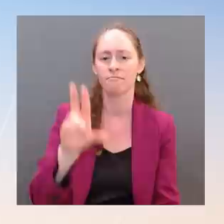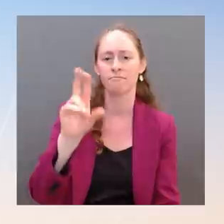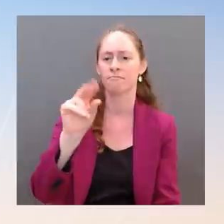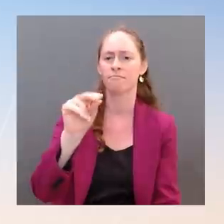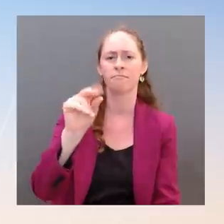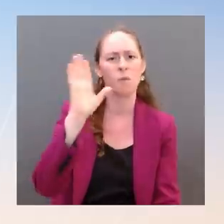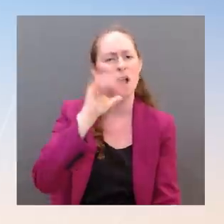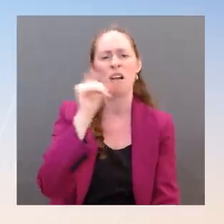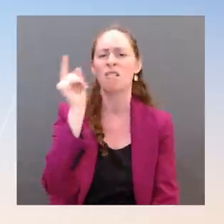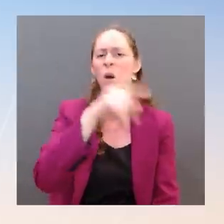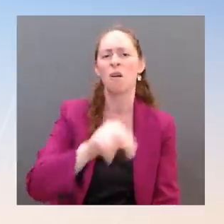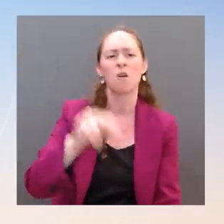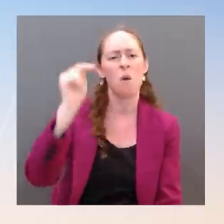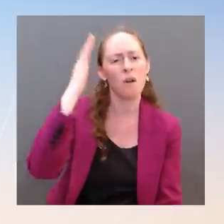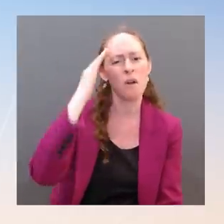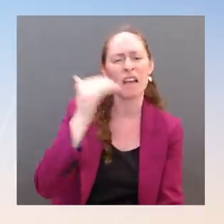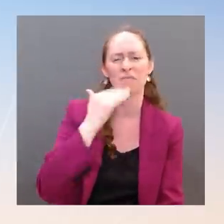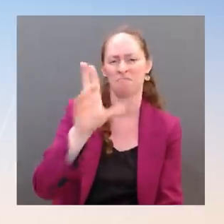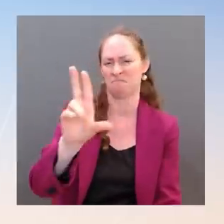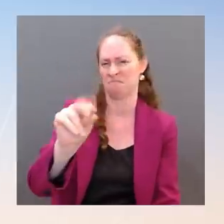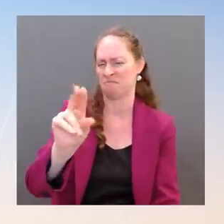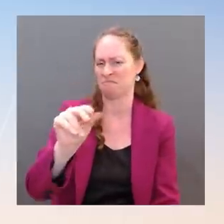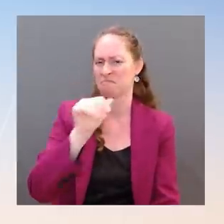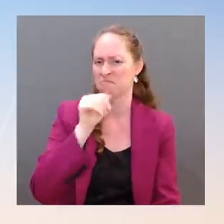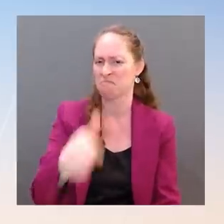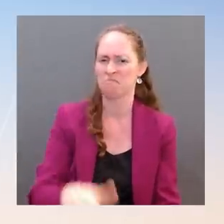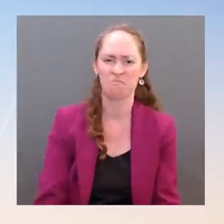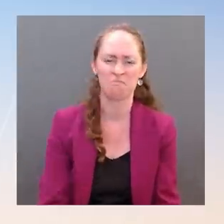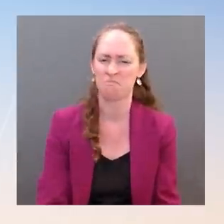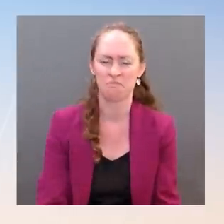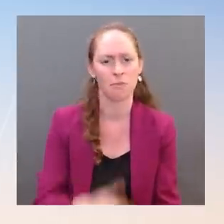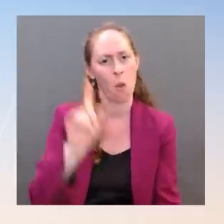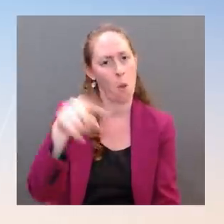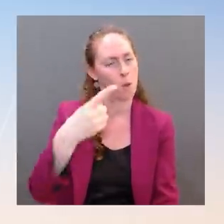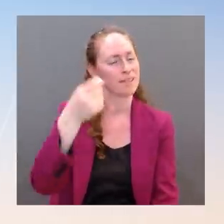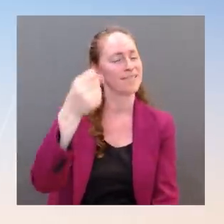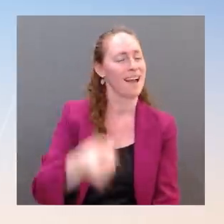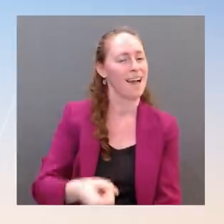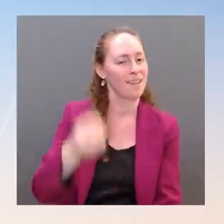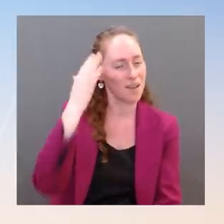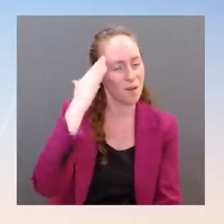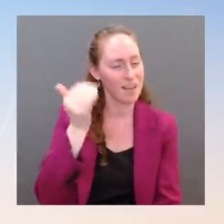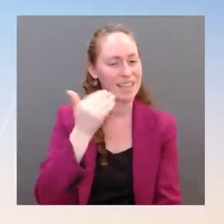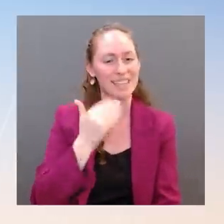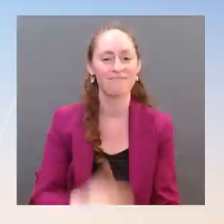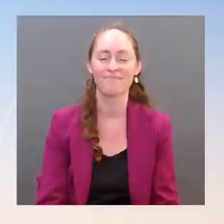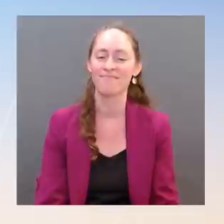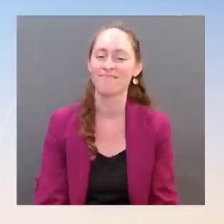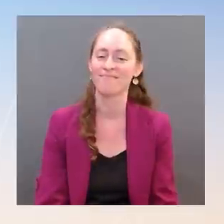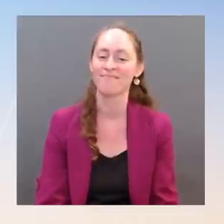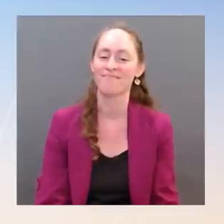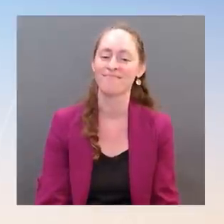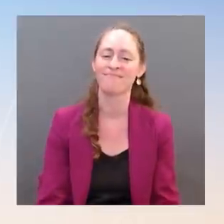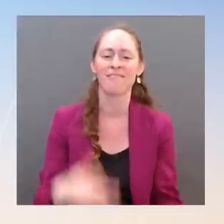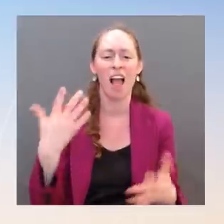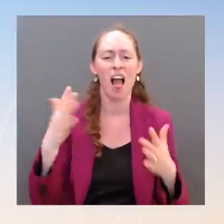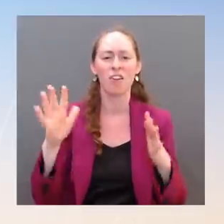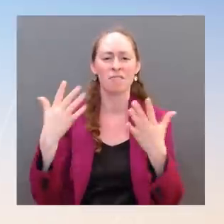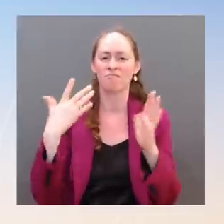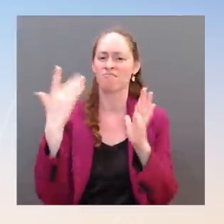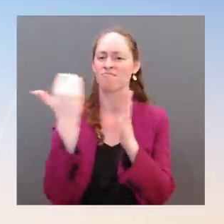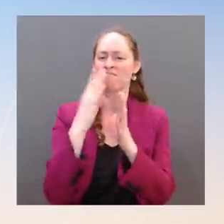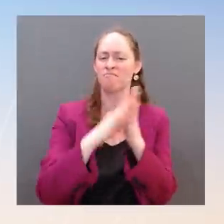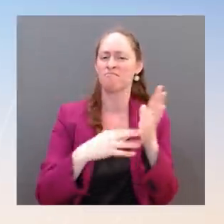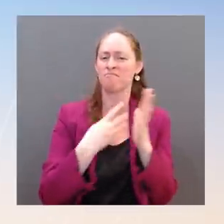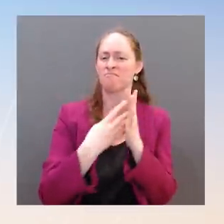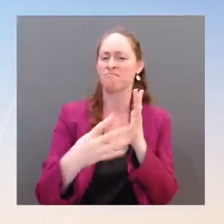trip. He will not. He will go to South Korea, as you know. They will have an agenda to talk about a lot of things, including